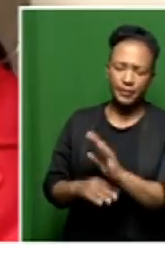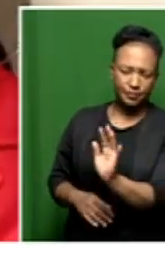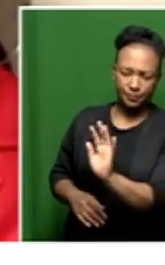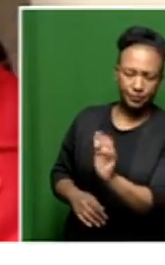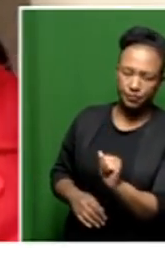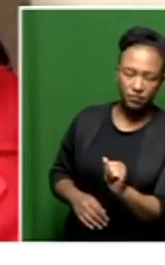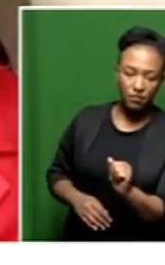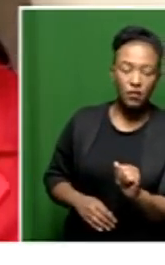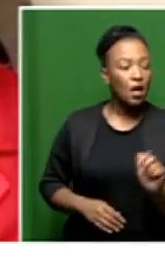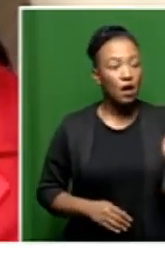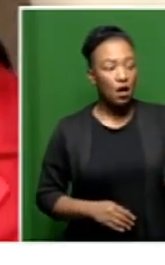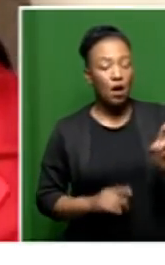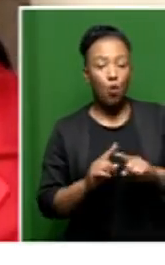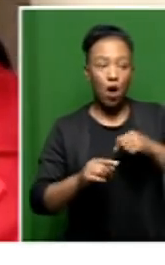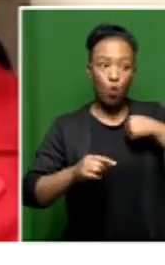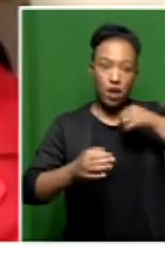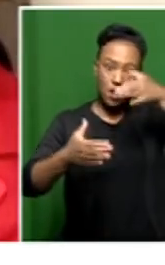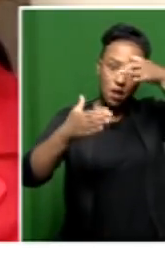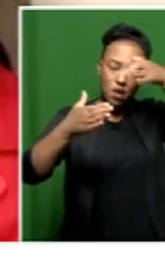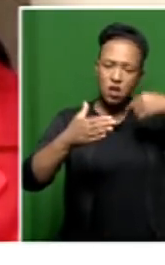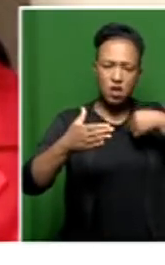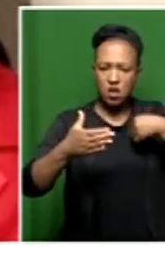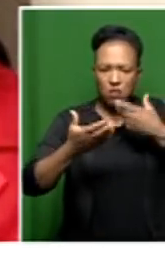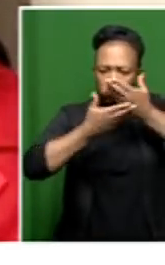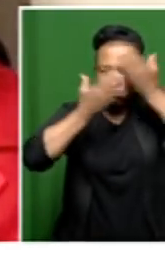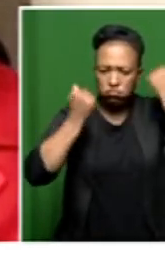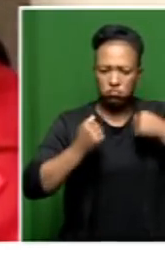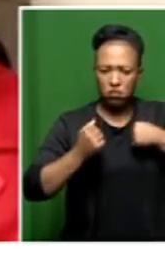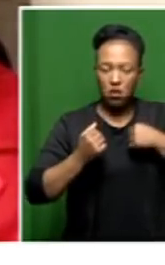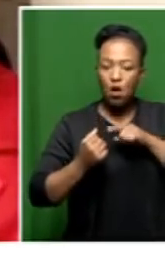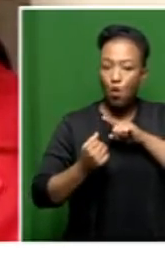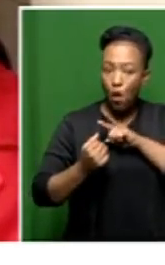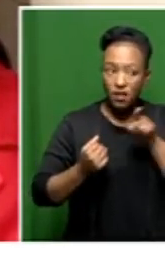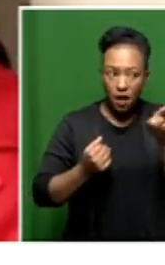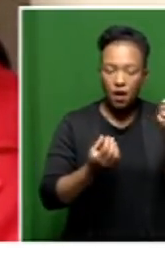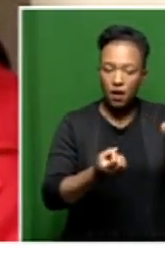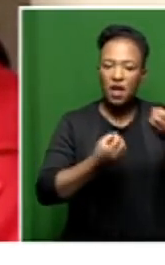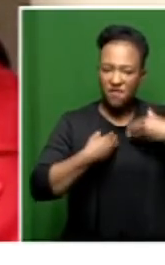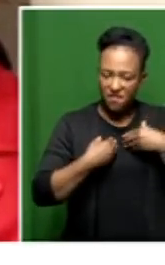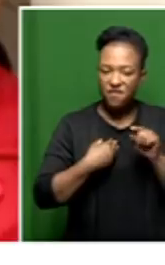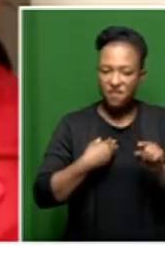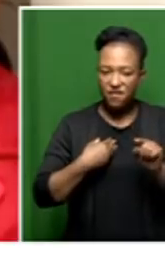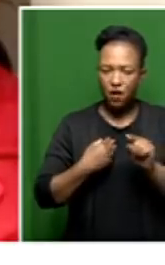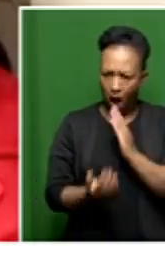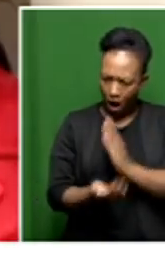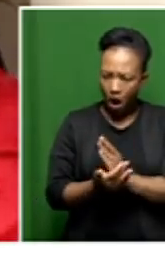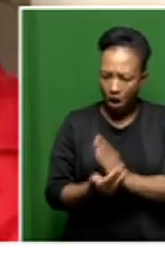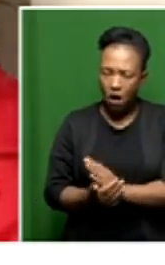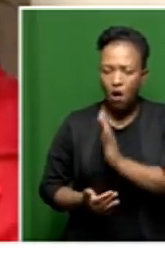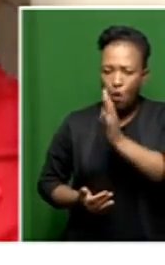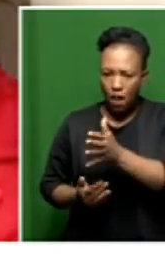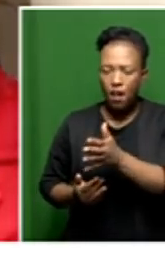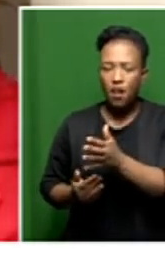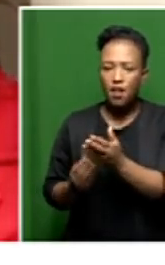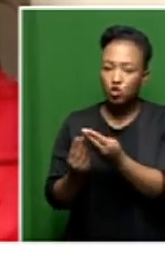Mr. Mthongo? We are not the experts in that field. They were giving us the surety that they will